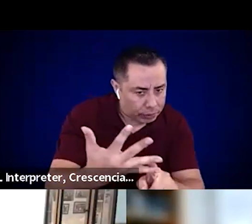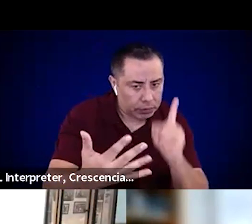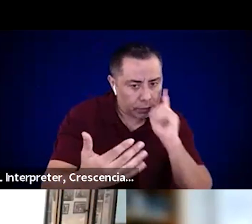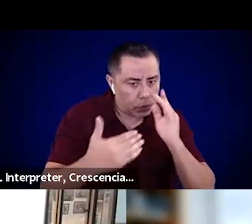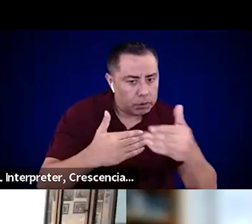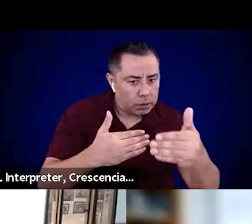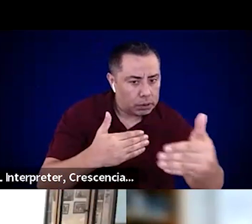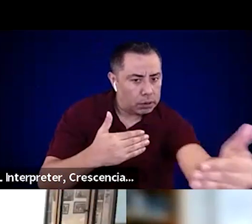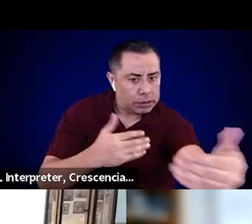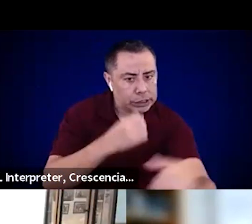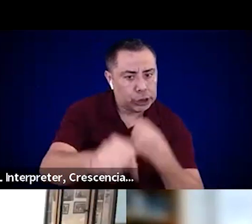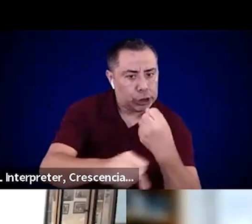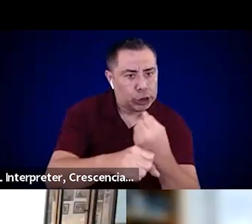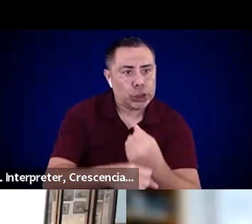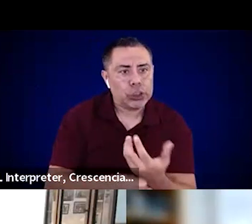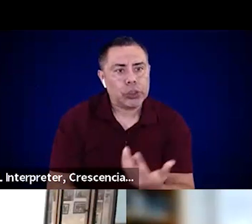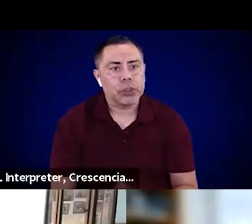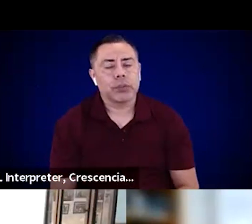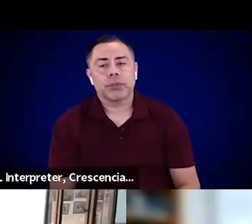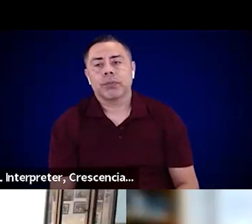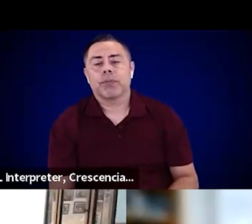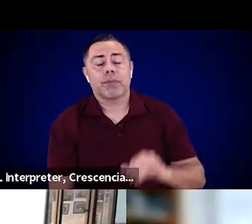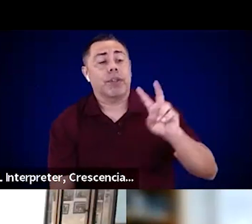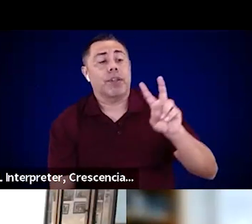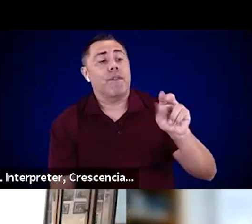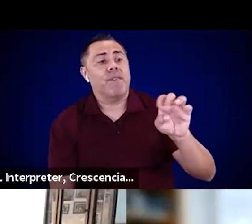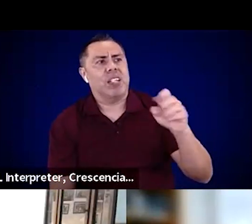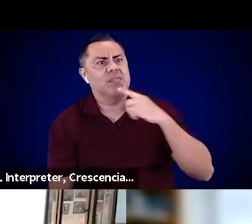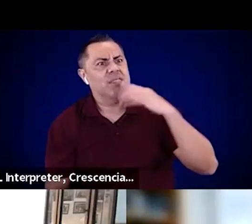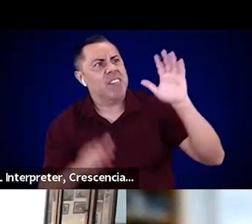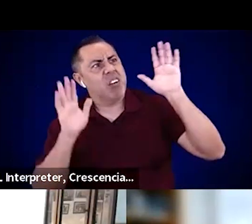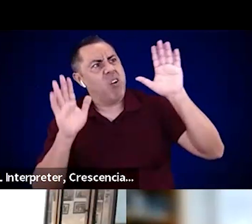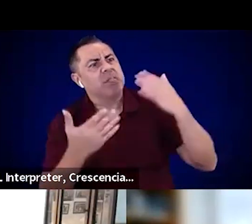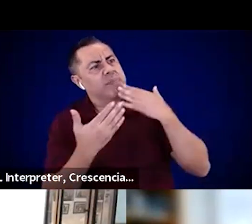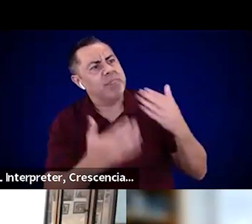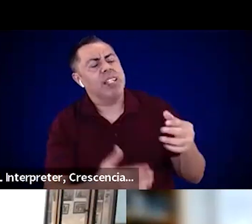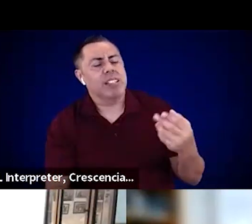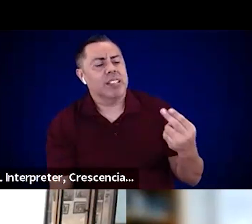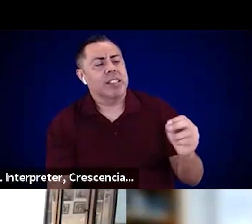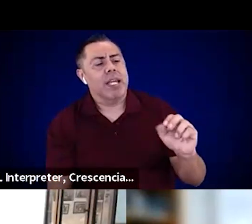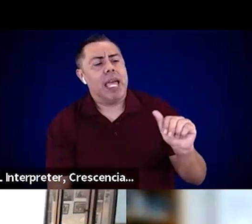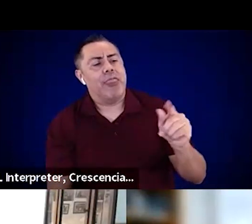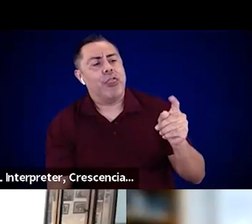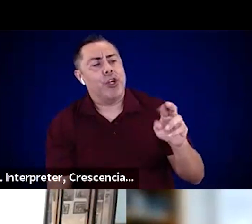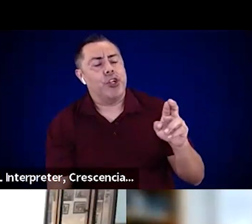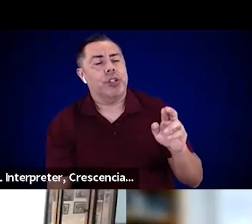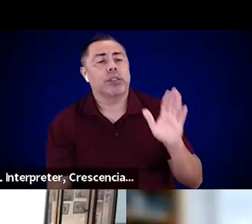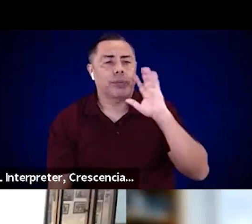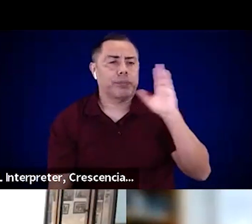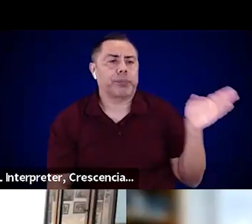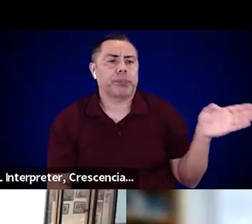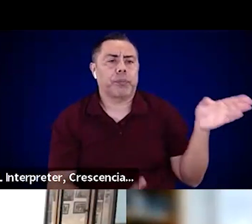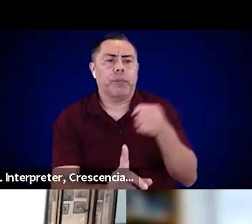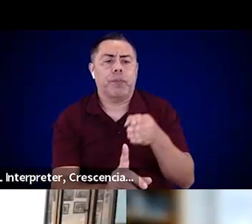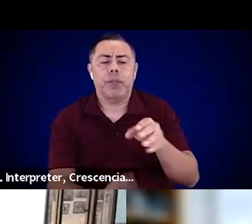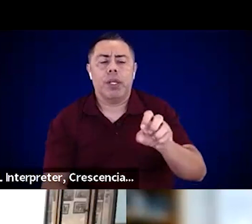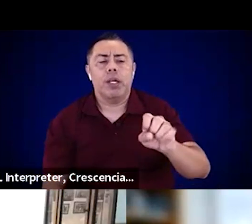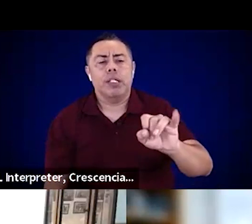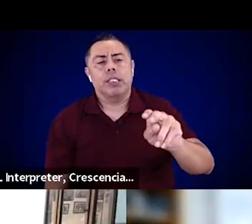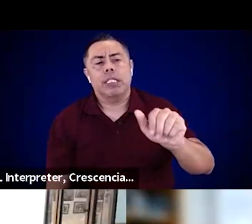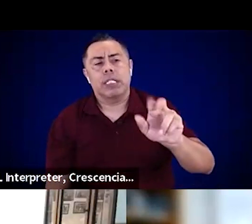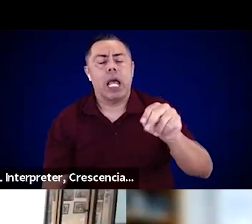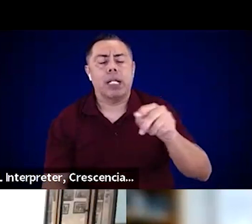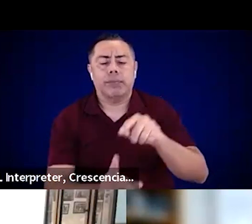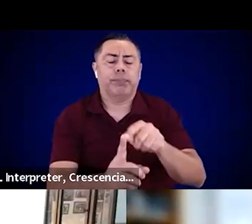Awesome. Awesome. Heather. So now I'm going to come back to you and I'm going to ask, I like giving you these two